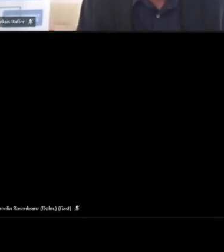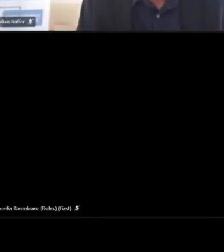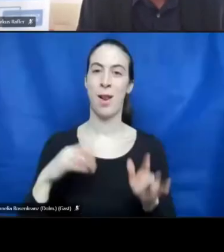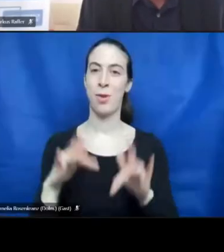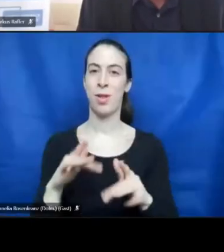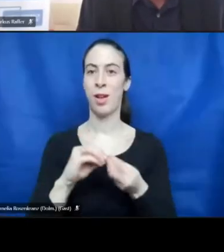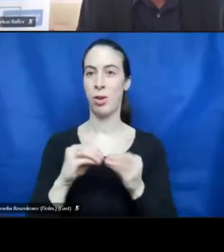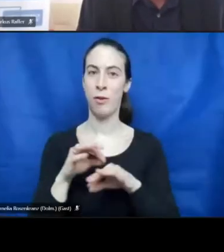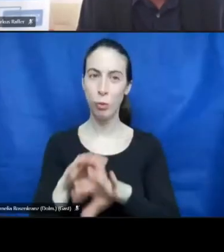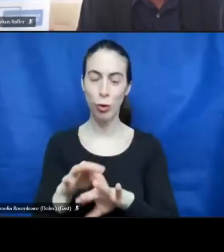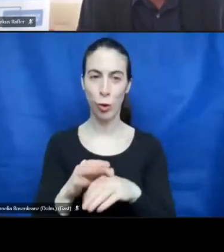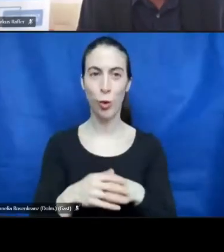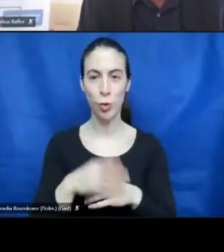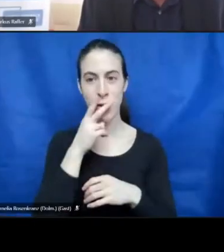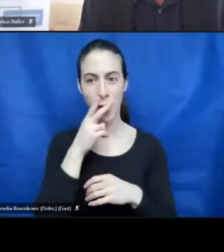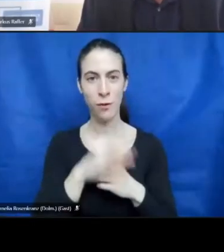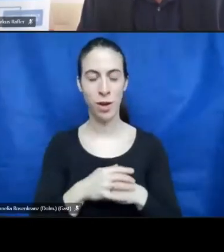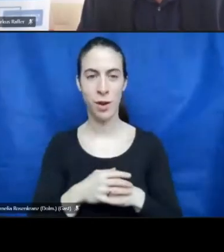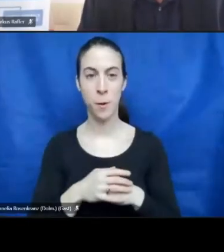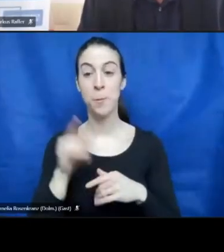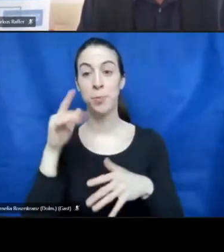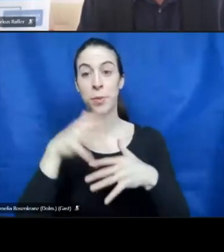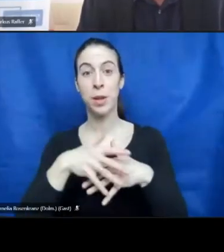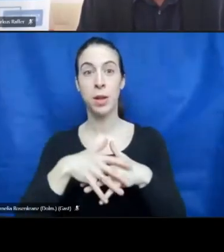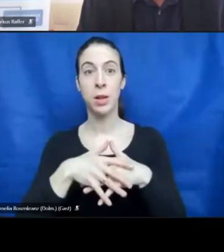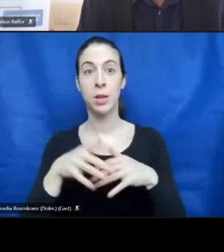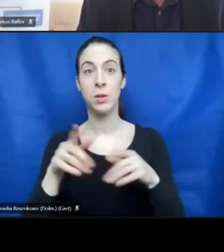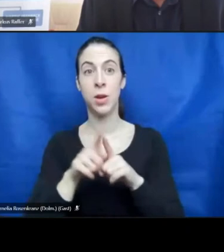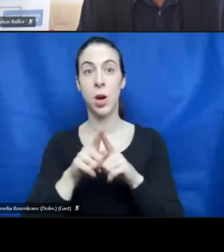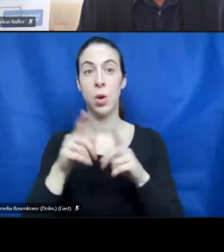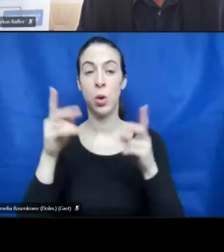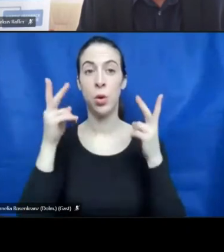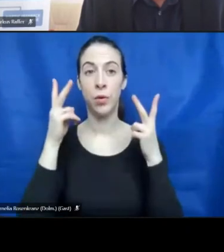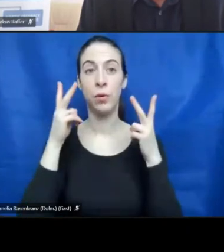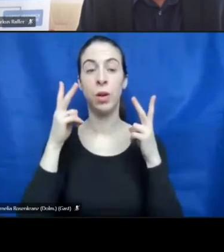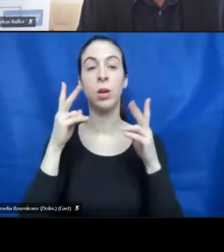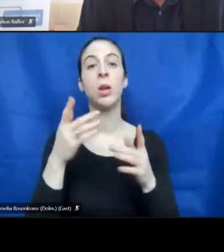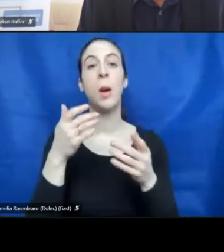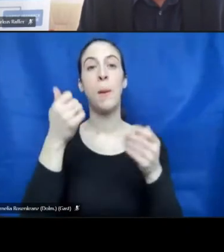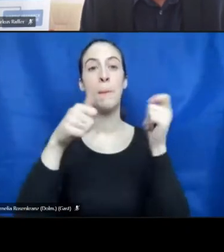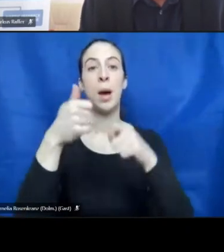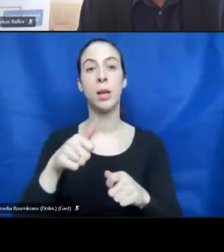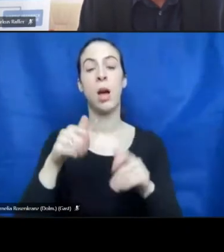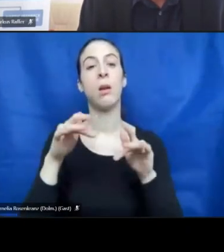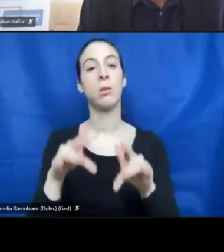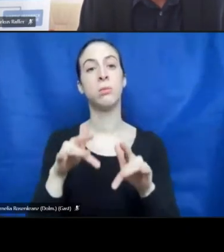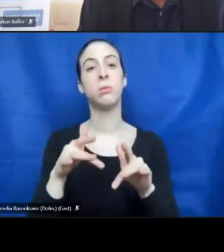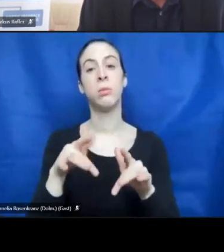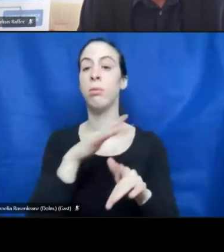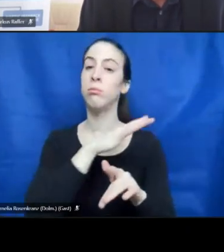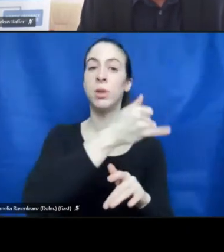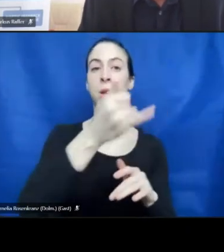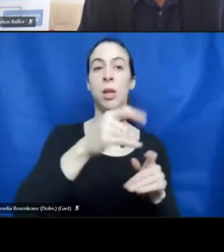The network also makes a great contribution to regional employment.